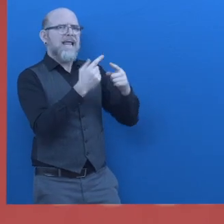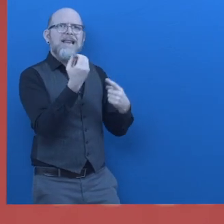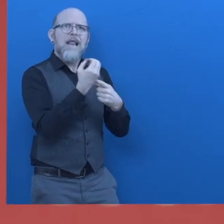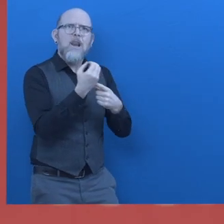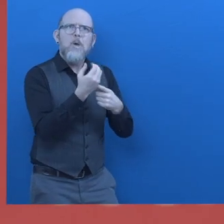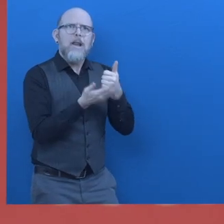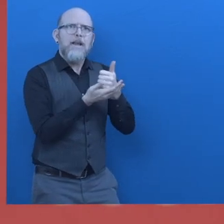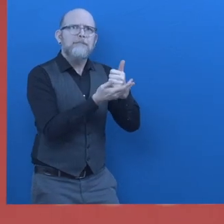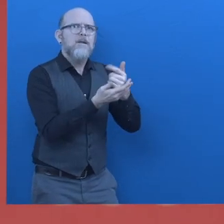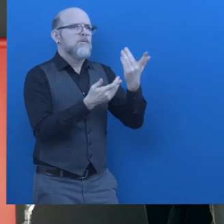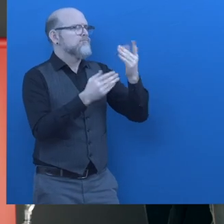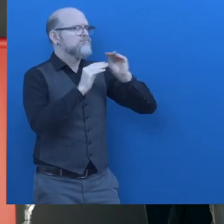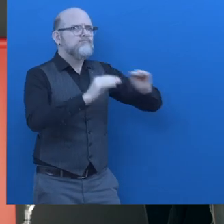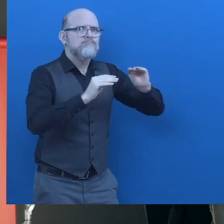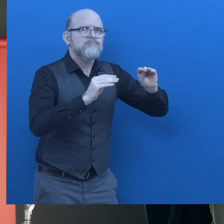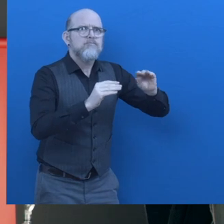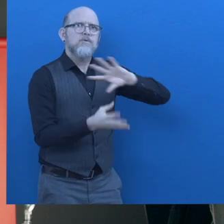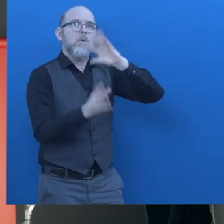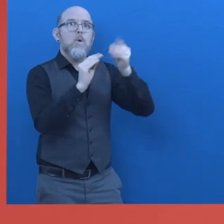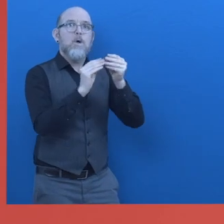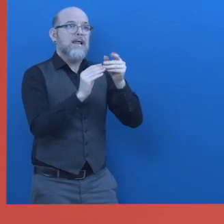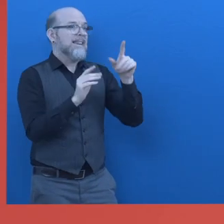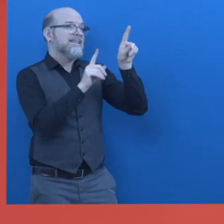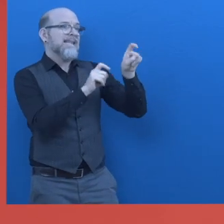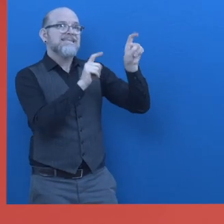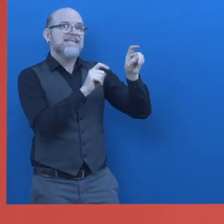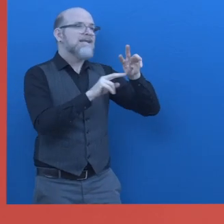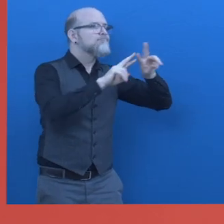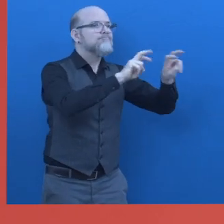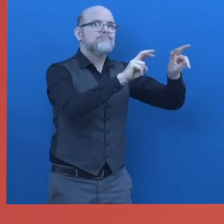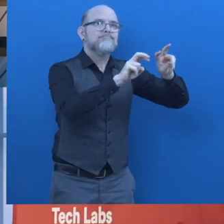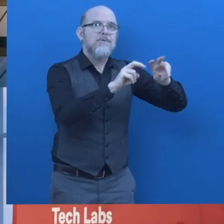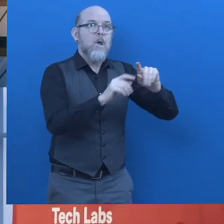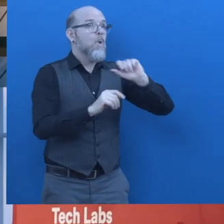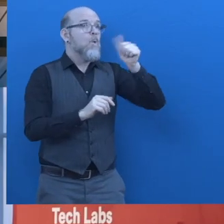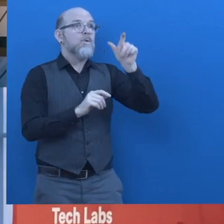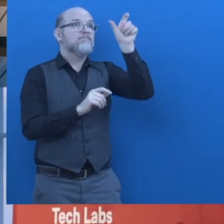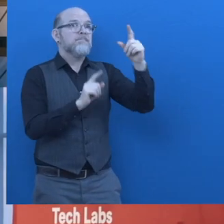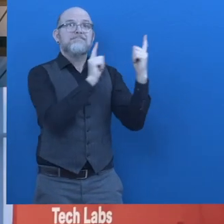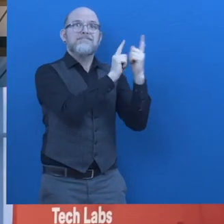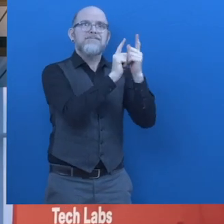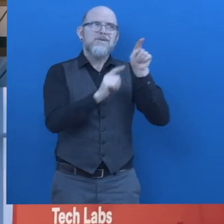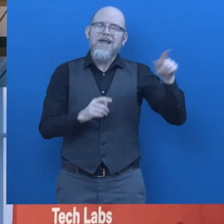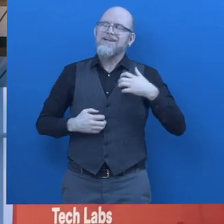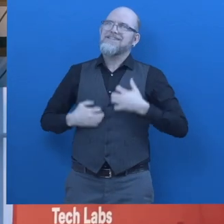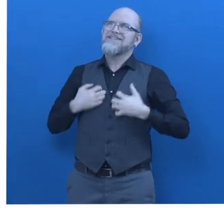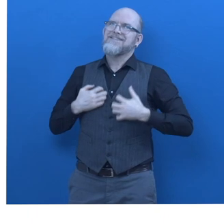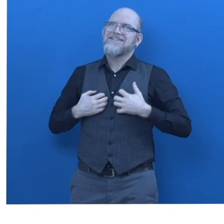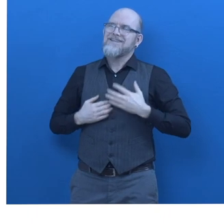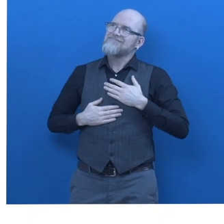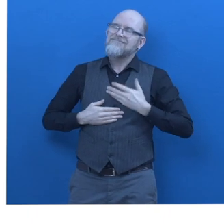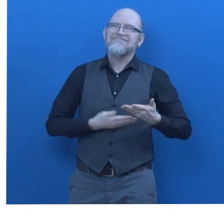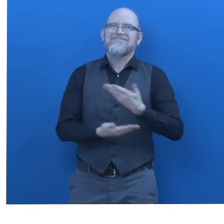contributing by teaching or doing usability testing and getting to know other people who express similar interests zero